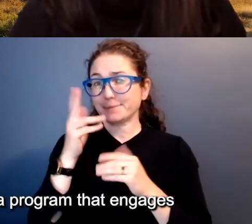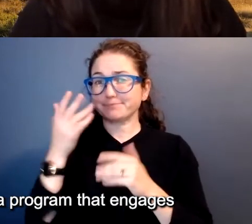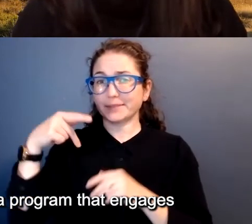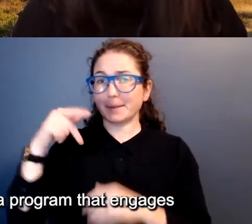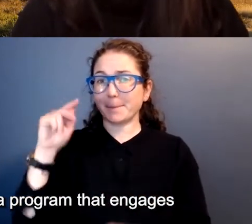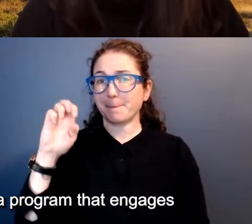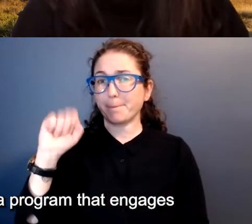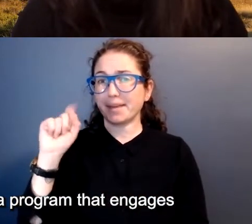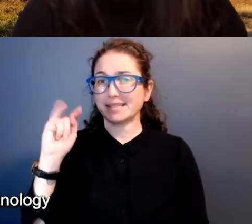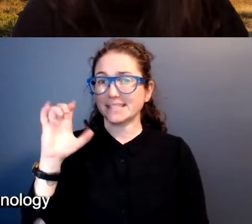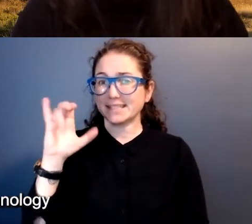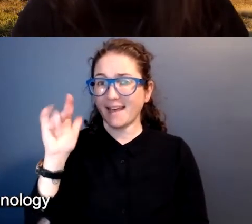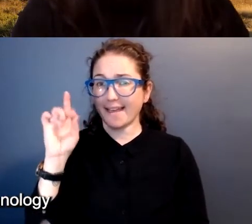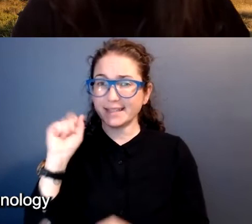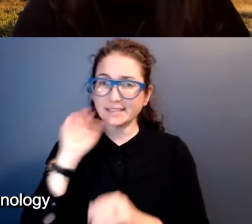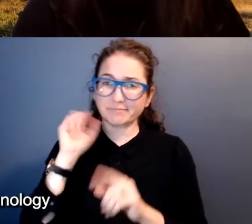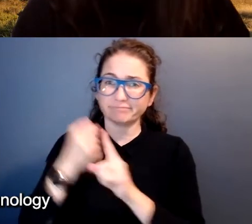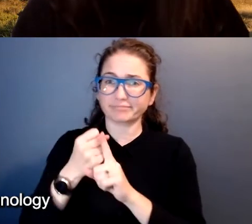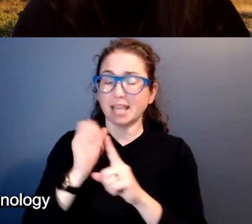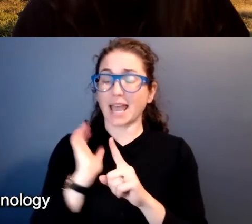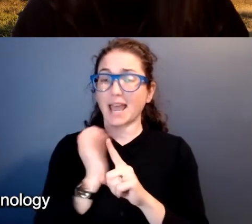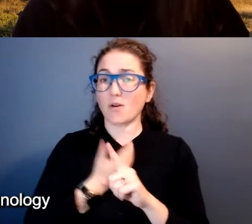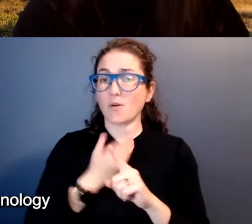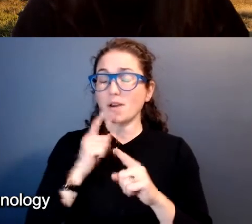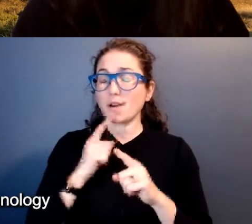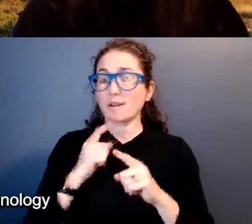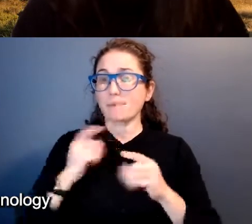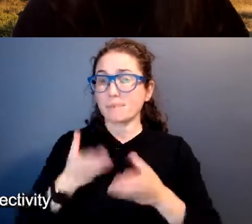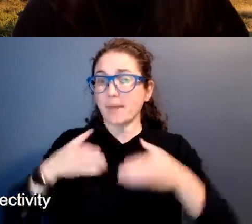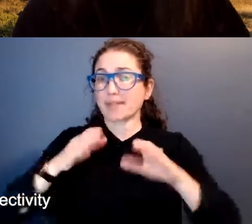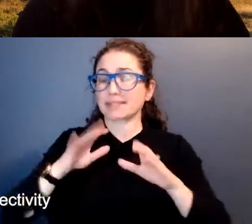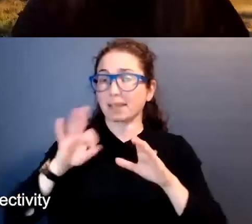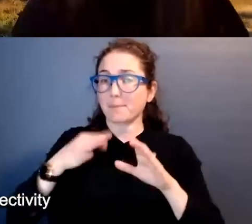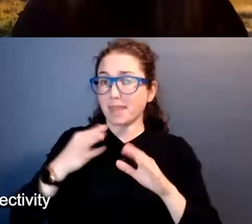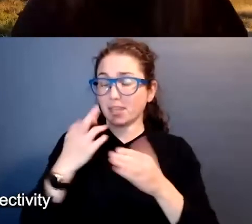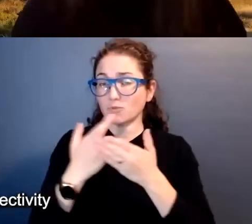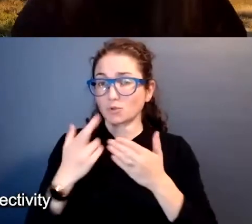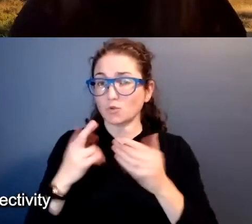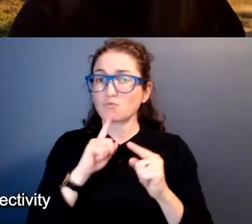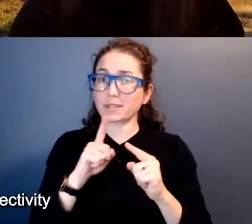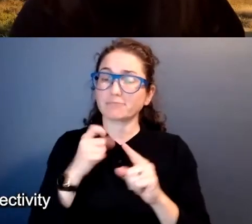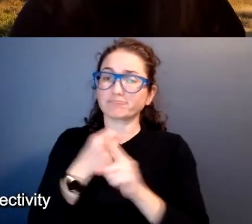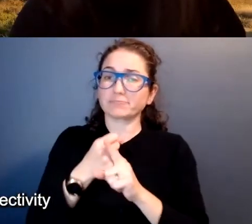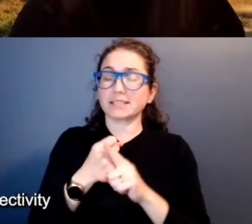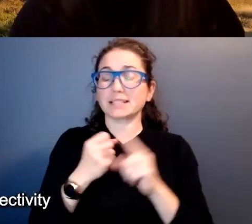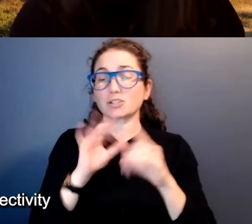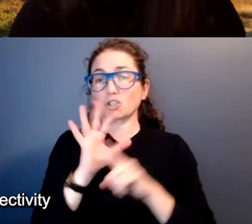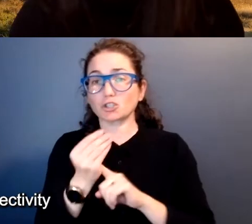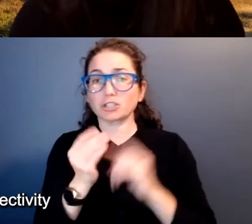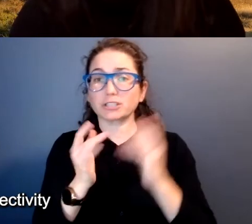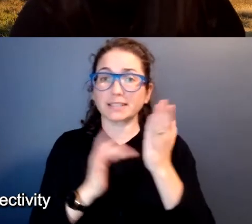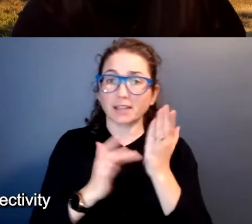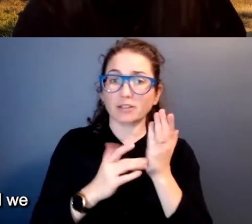resources. So it's really a program that engages culture, and technology, and community, and